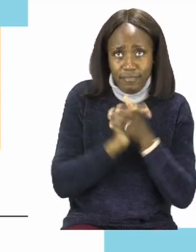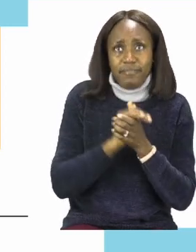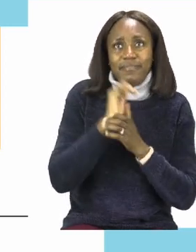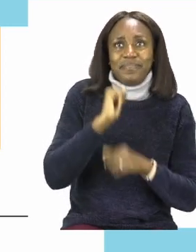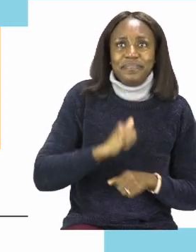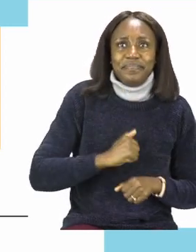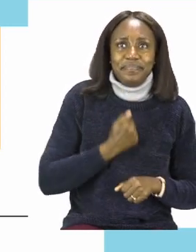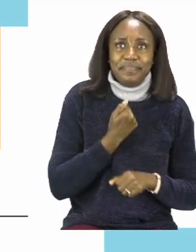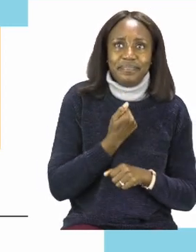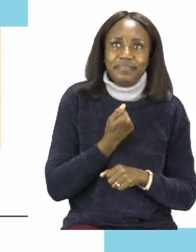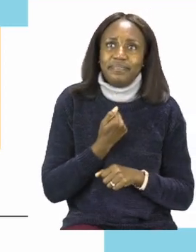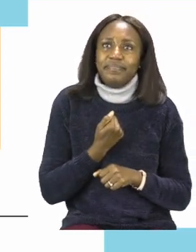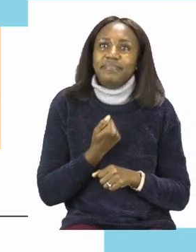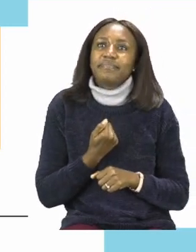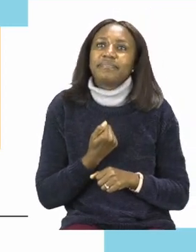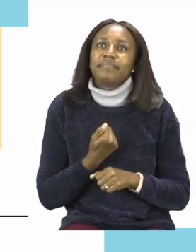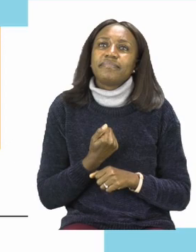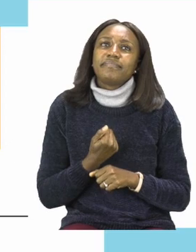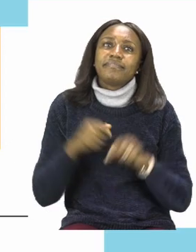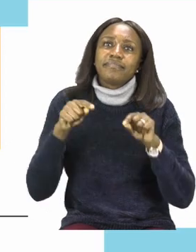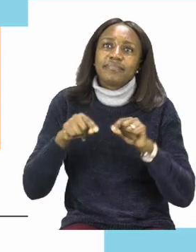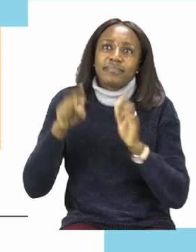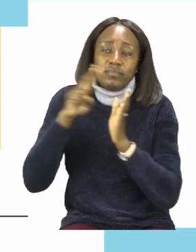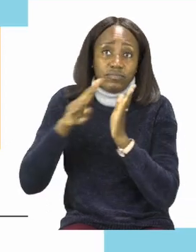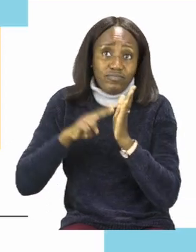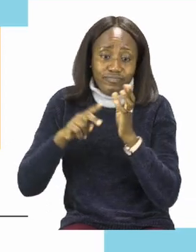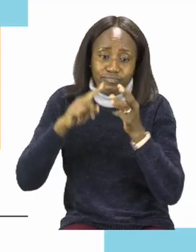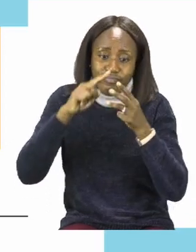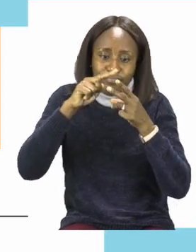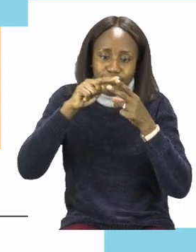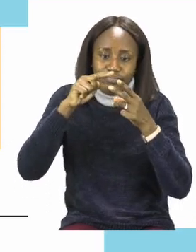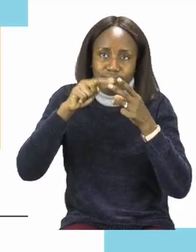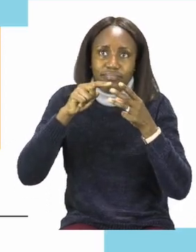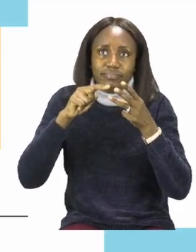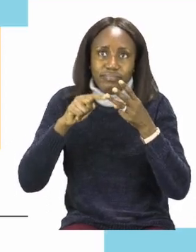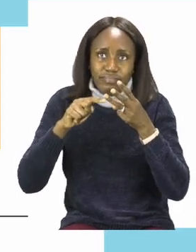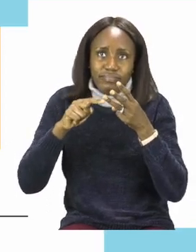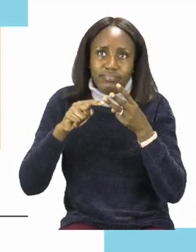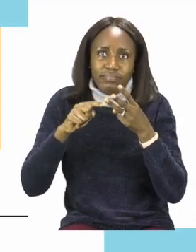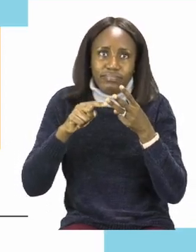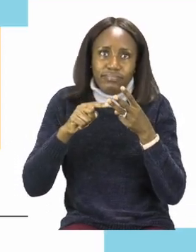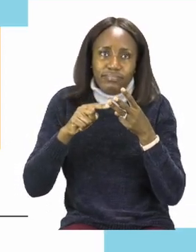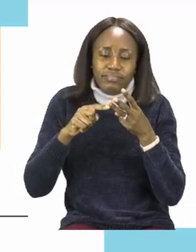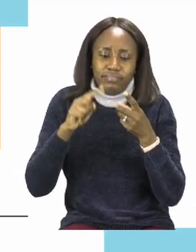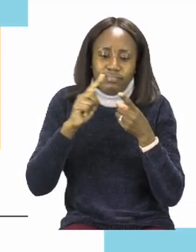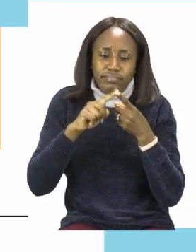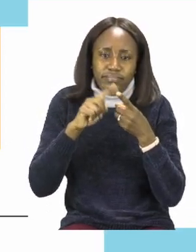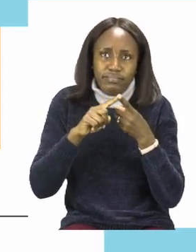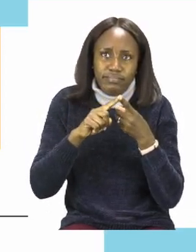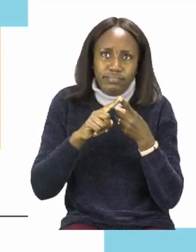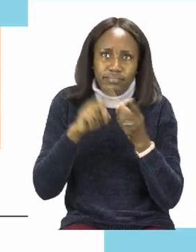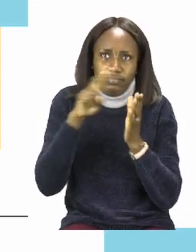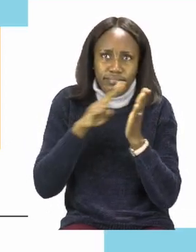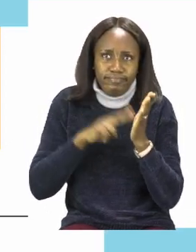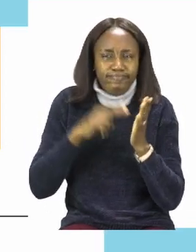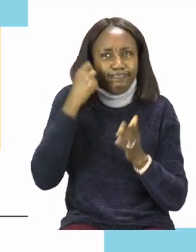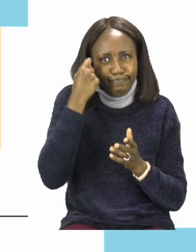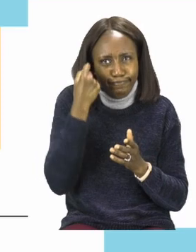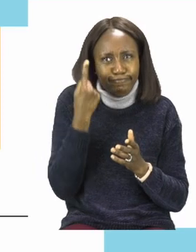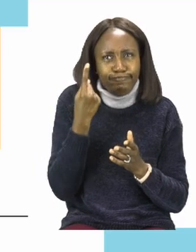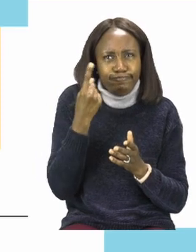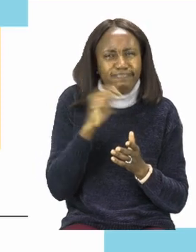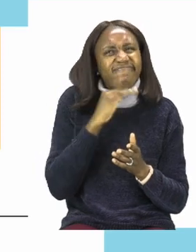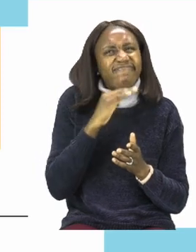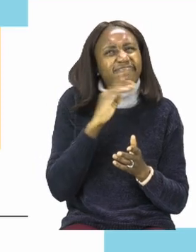and we are going to read it three times. The first time when we read it is to understand what